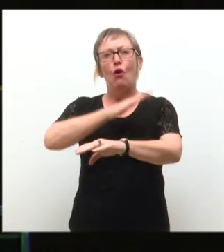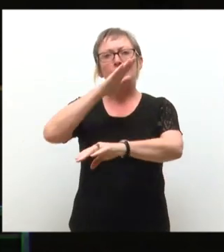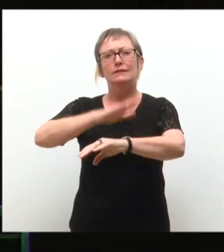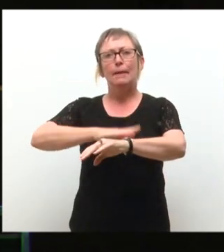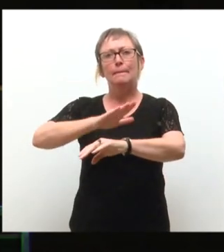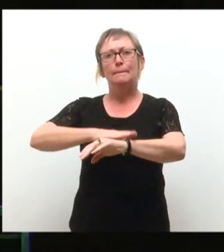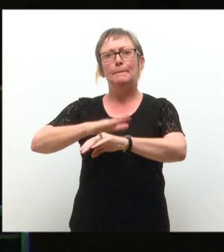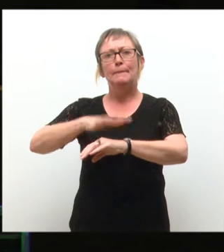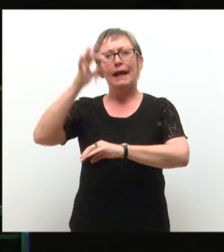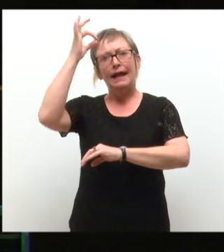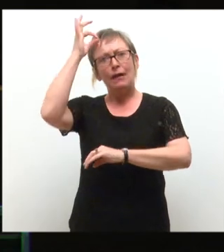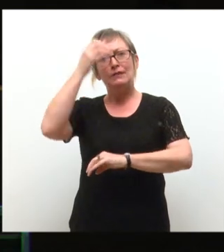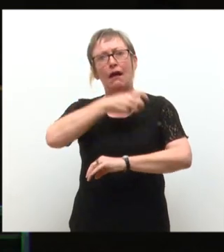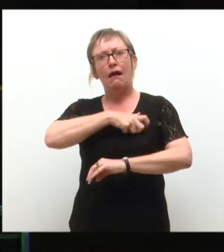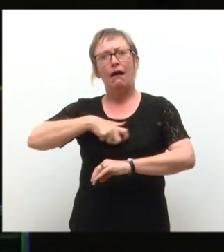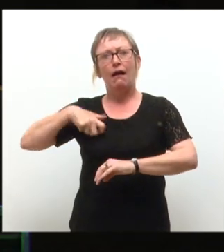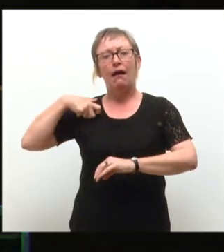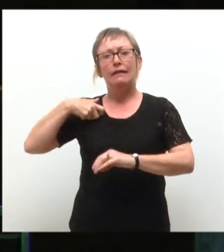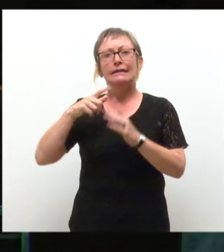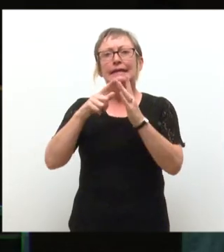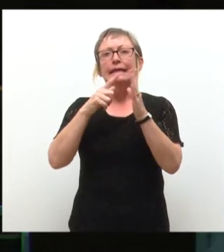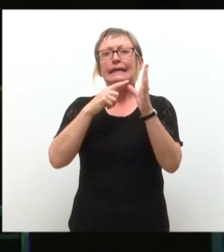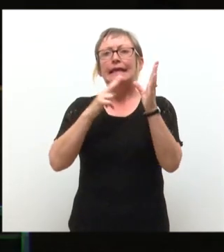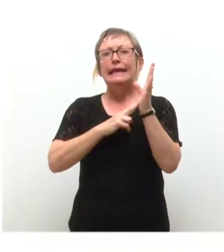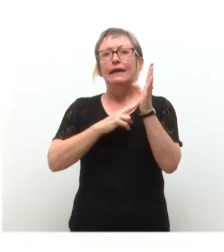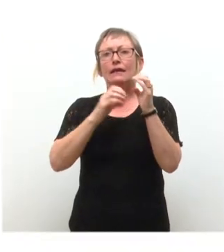the ever-youthful Lord Provost, Ian Borthwick.